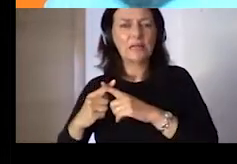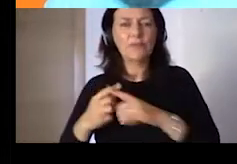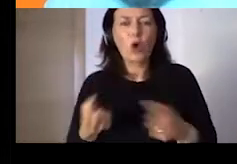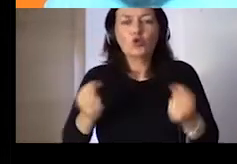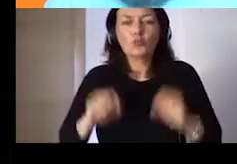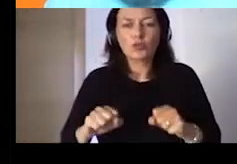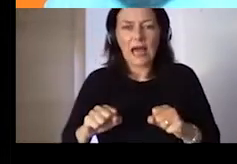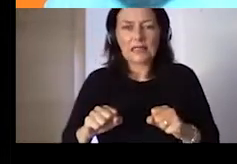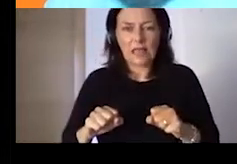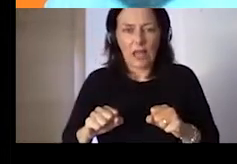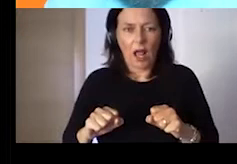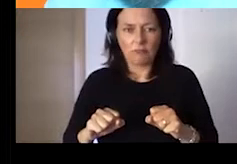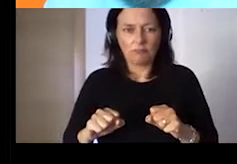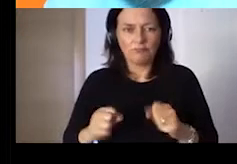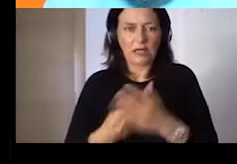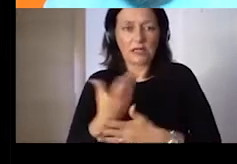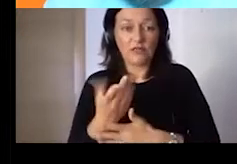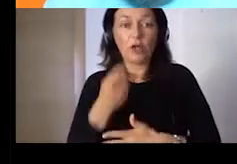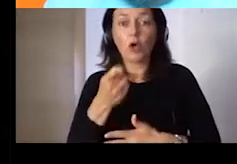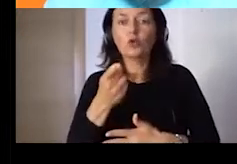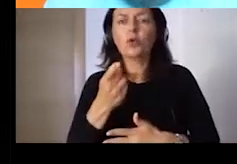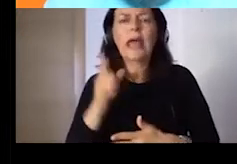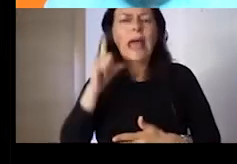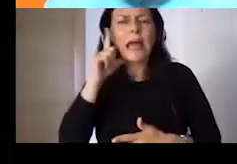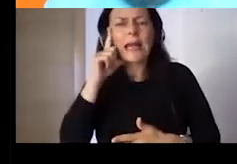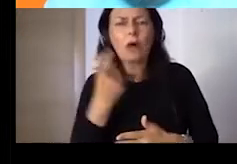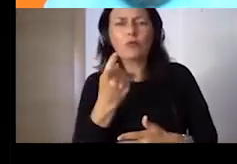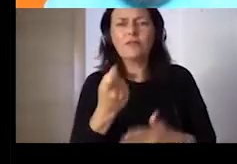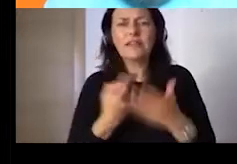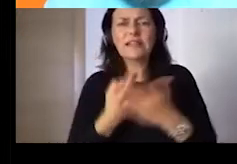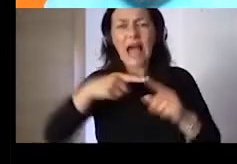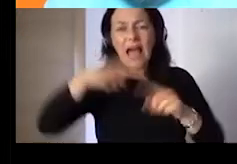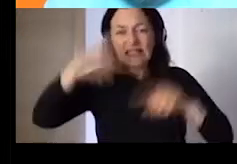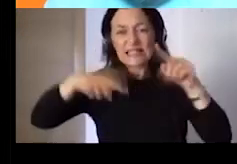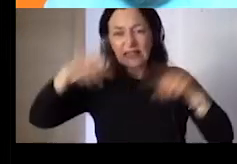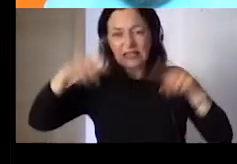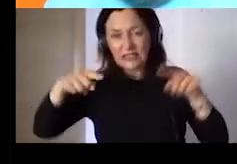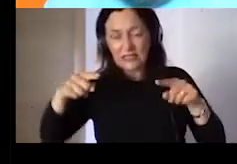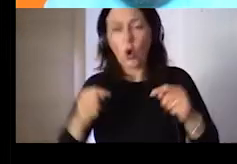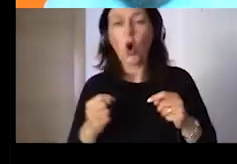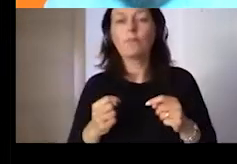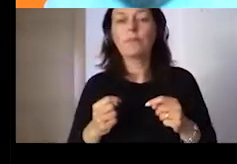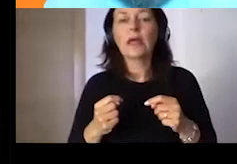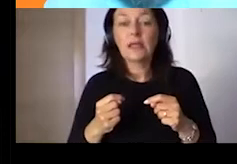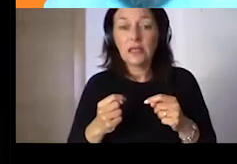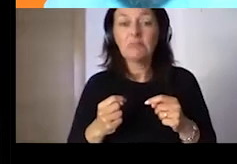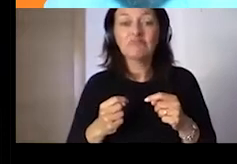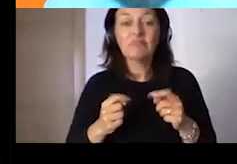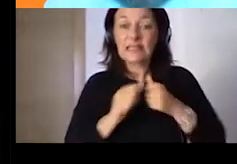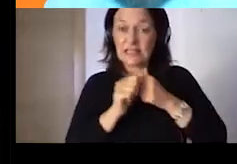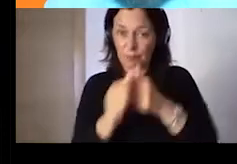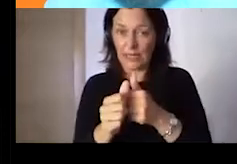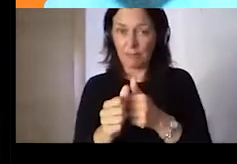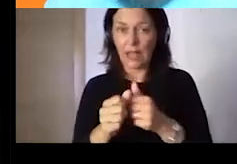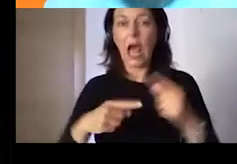on digital transformation, elaborated yearly from the European